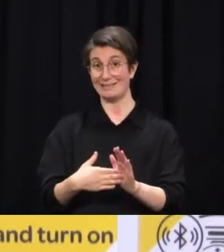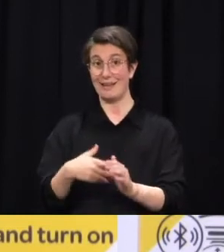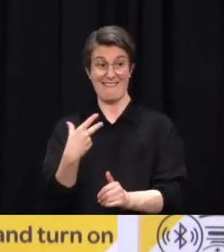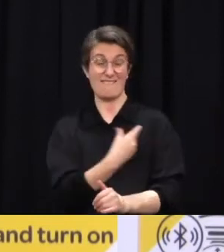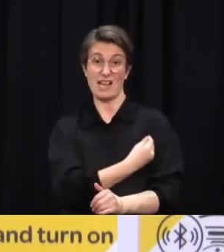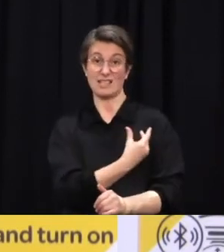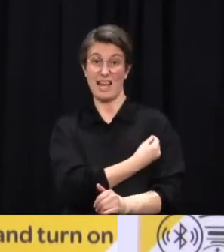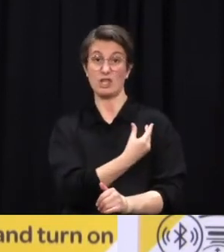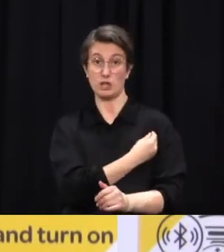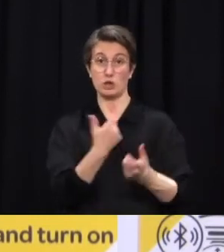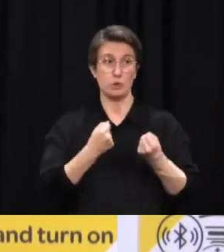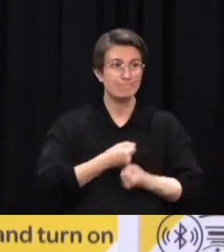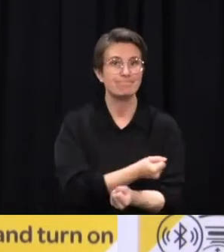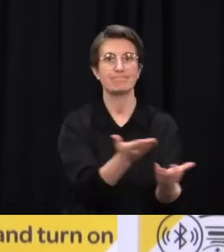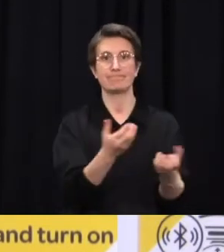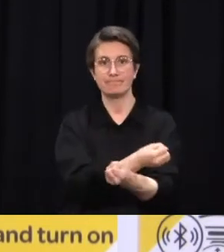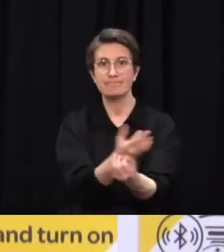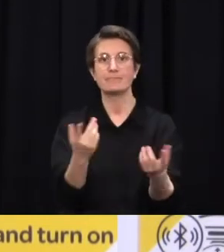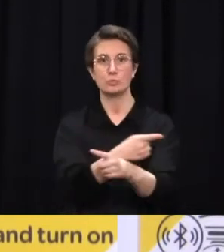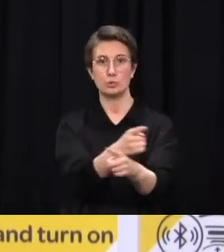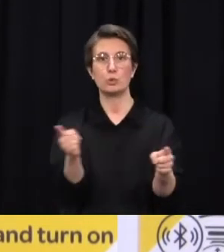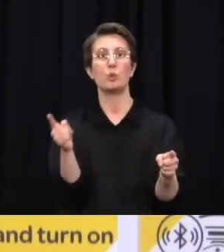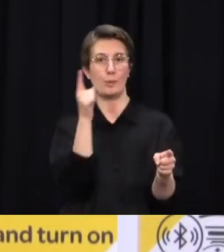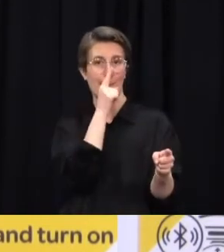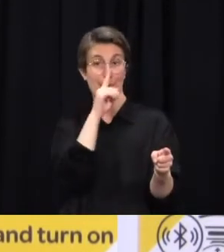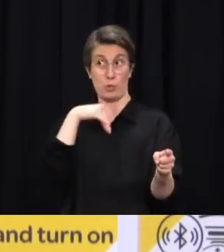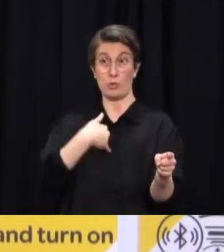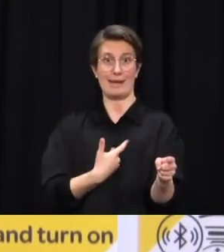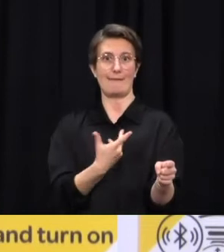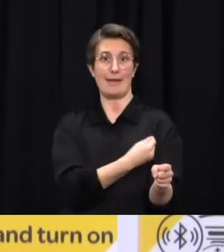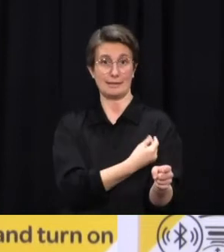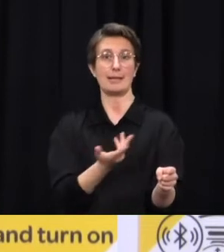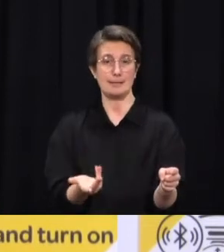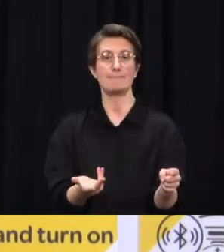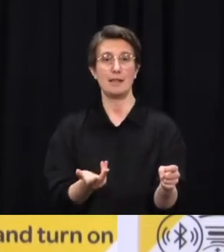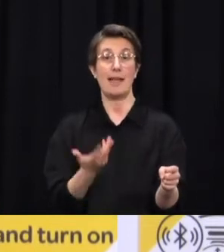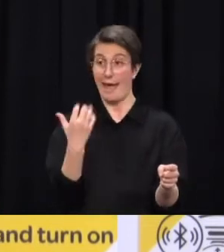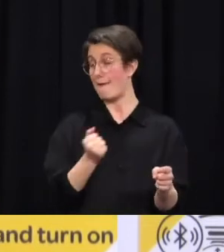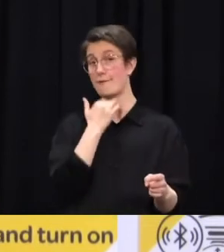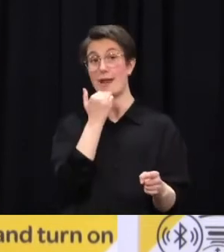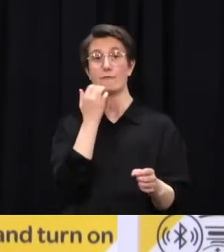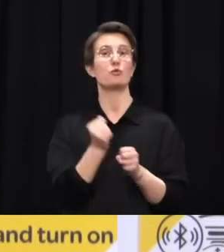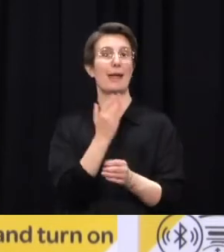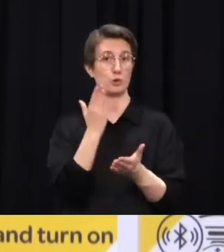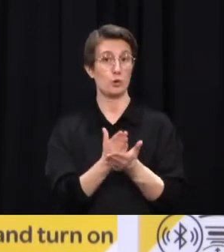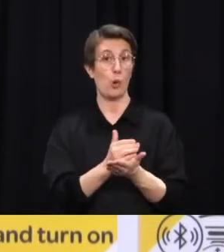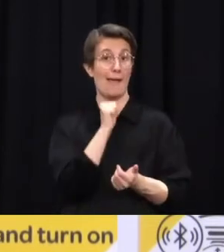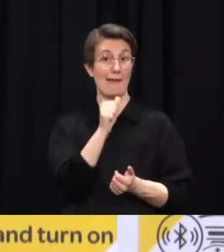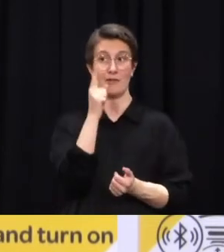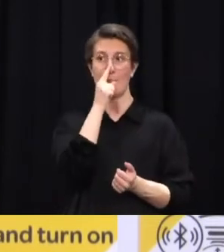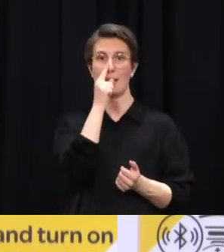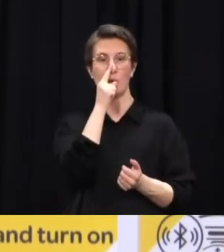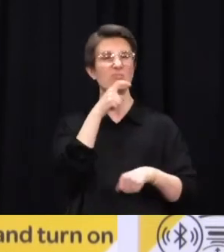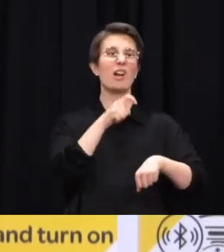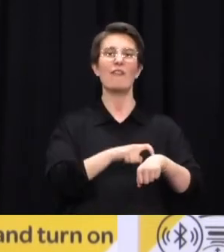eligible population if everybody comes forward to get one. So we will have additional doses available. And of course, we're in conversations to